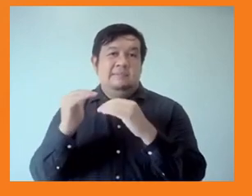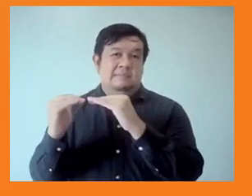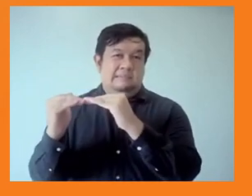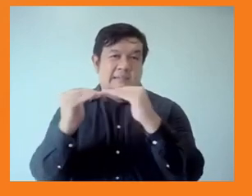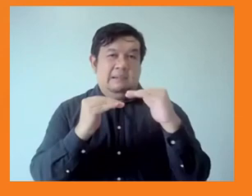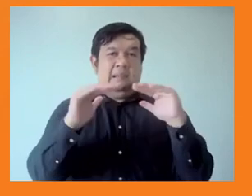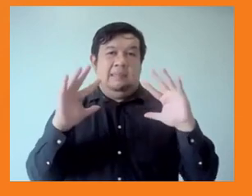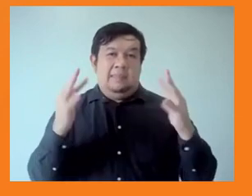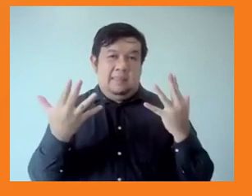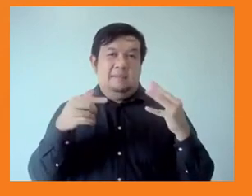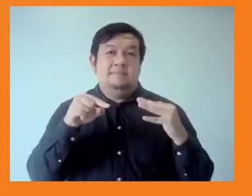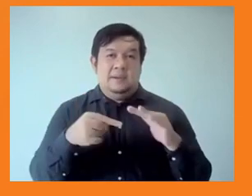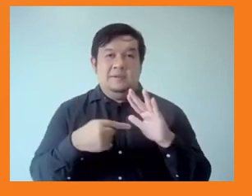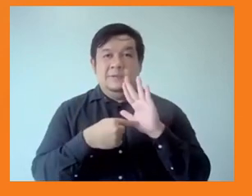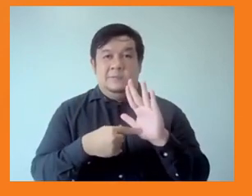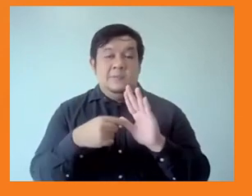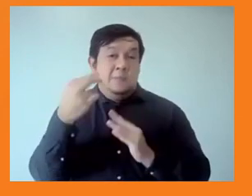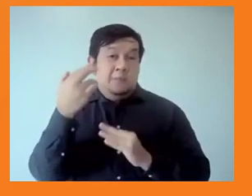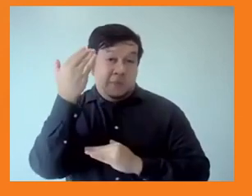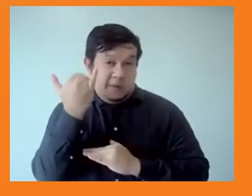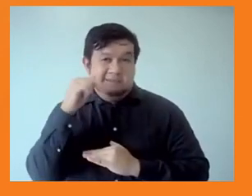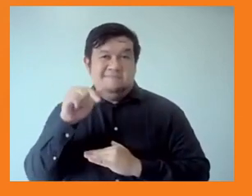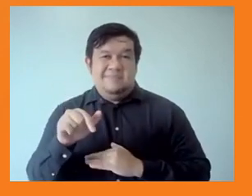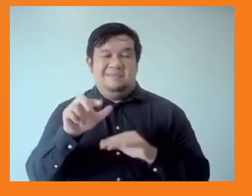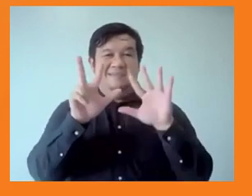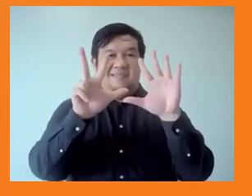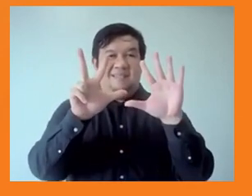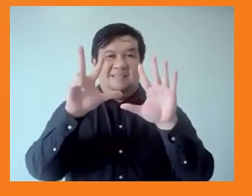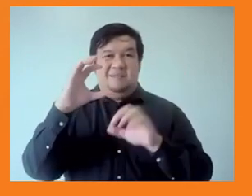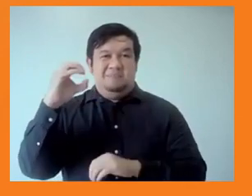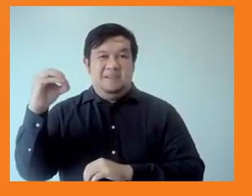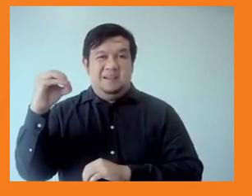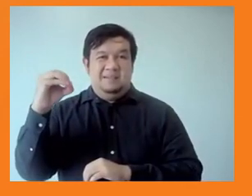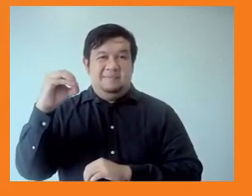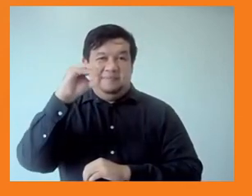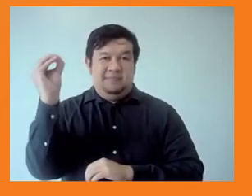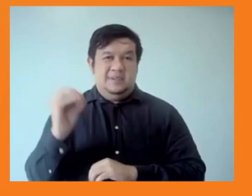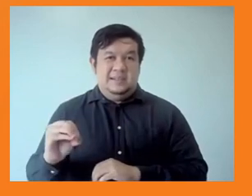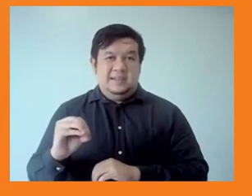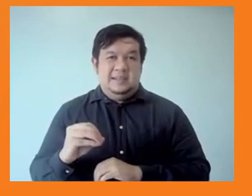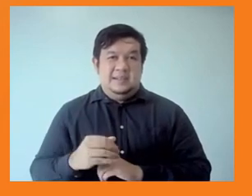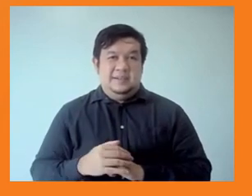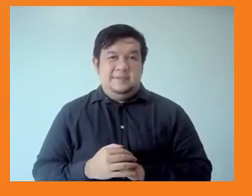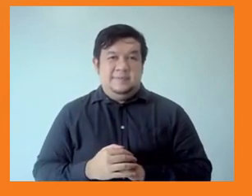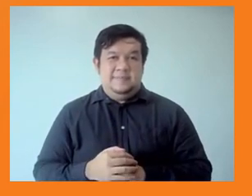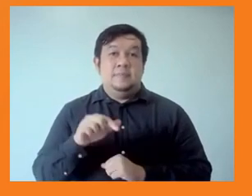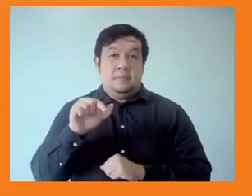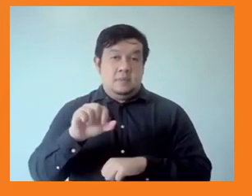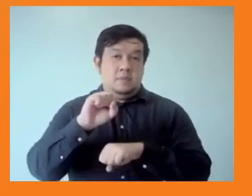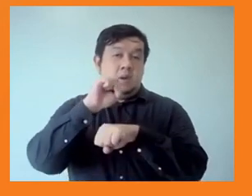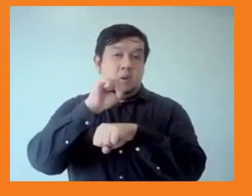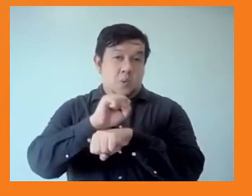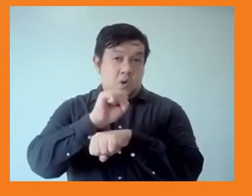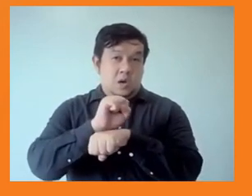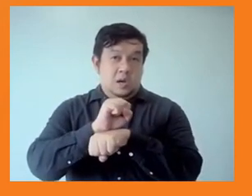have risen by about 8% during this time. On the other hand, there's no doubt that Asia, partly due to its access to capital